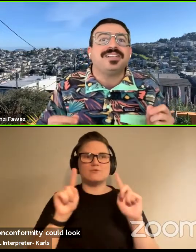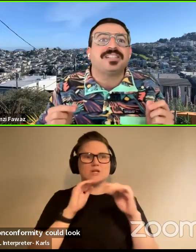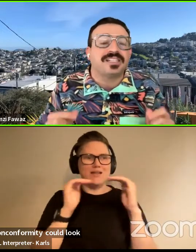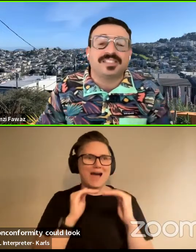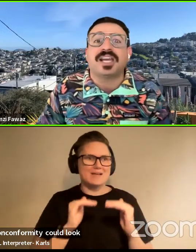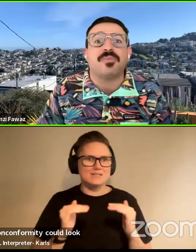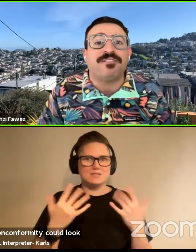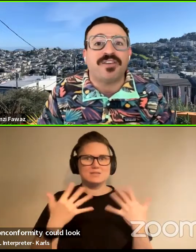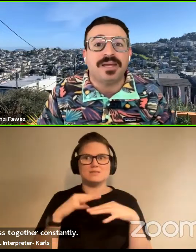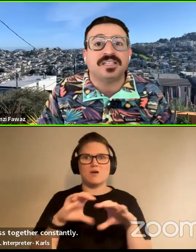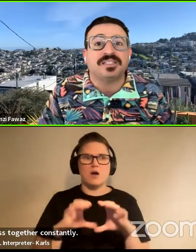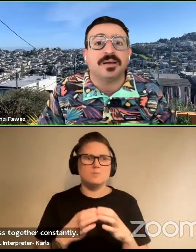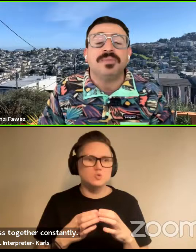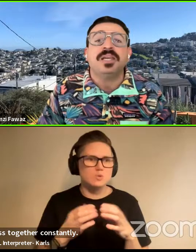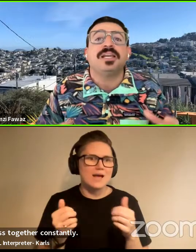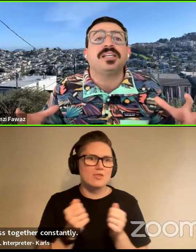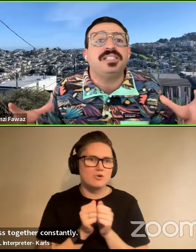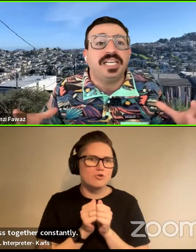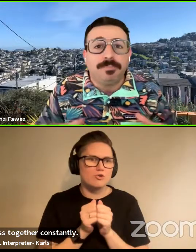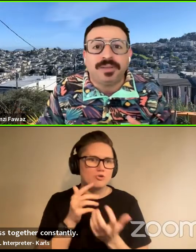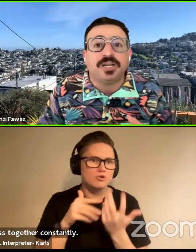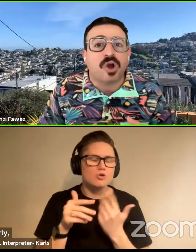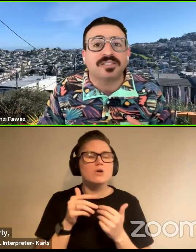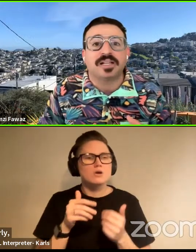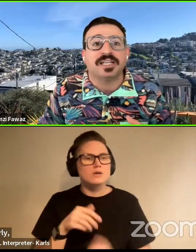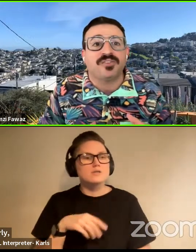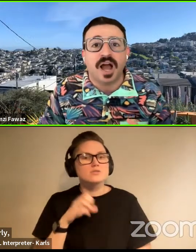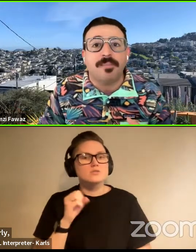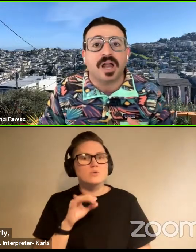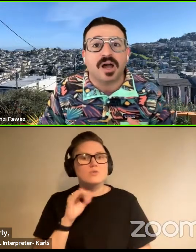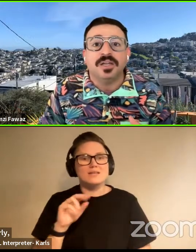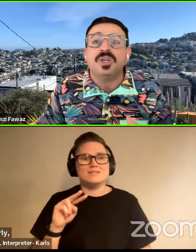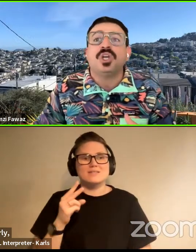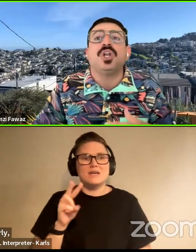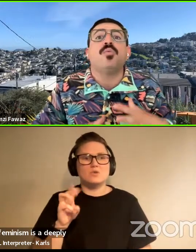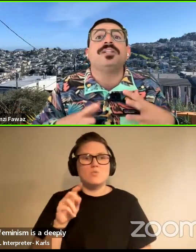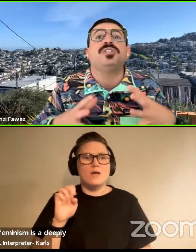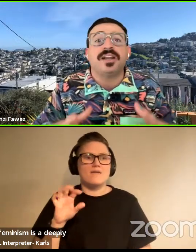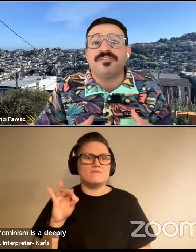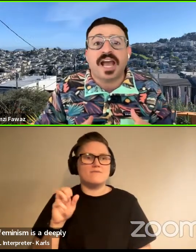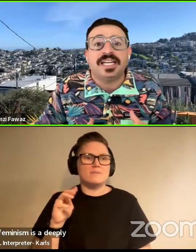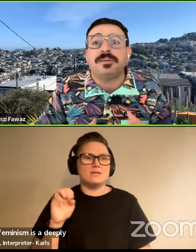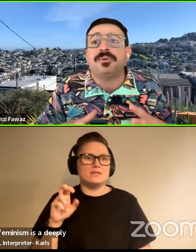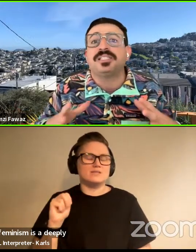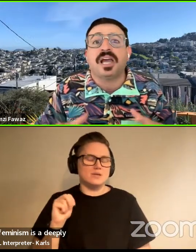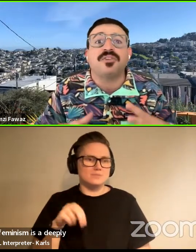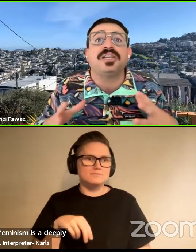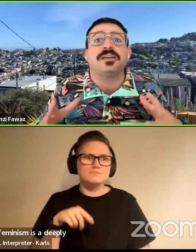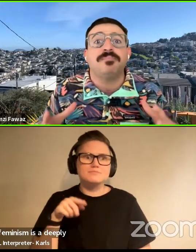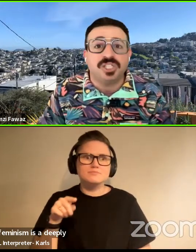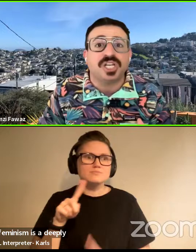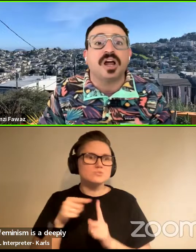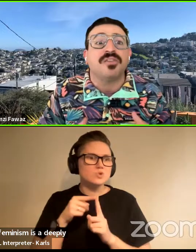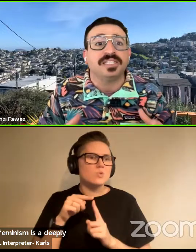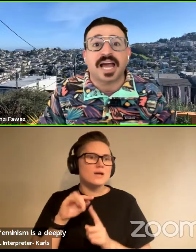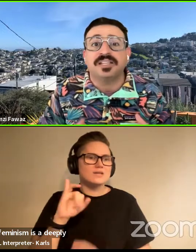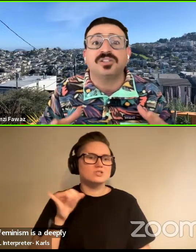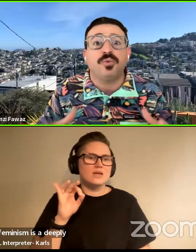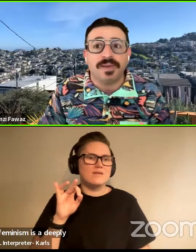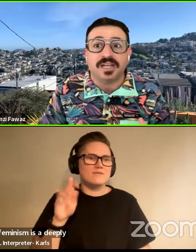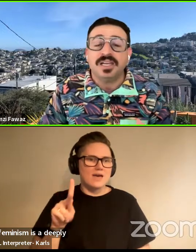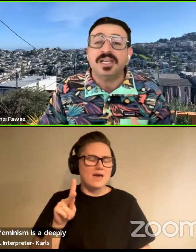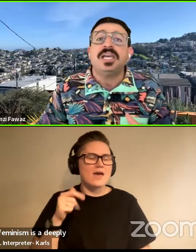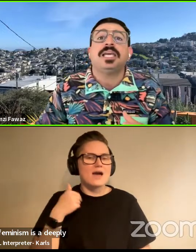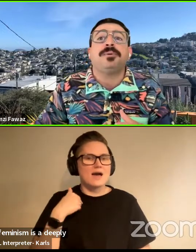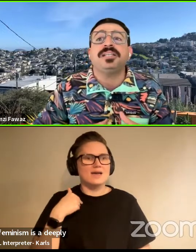So like early second wave feminism is a deeply cross-class phenomenon. You know, when John F. Kennedy puts together the commission on the